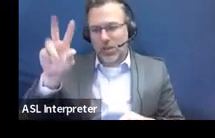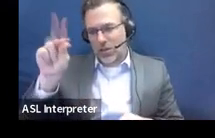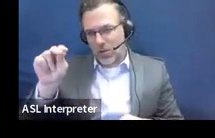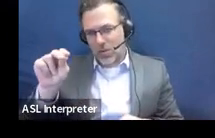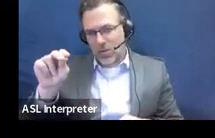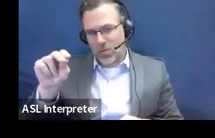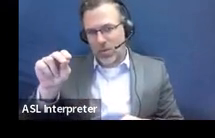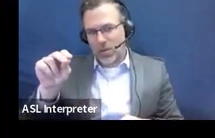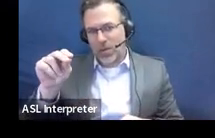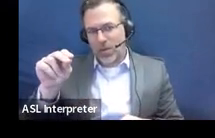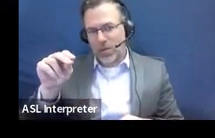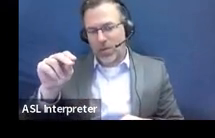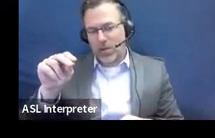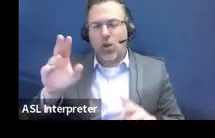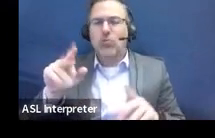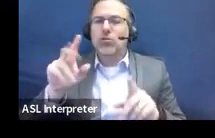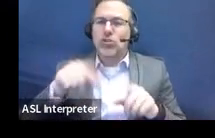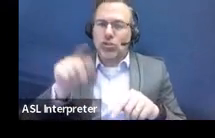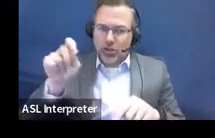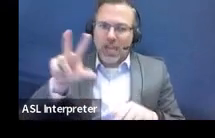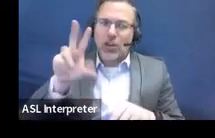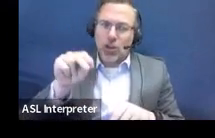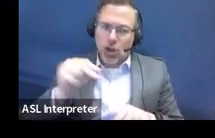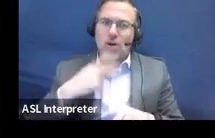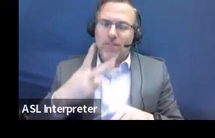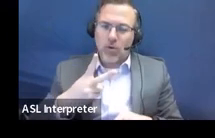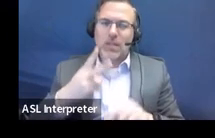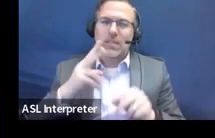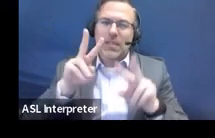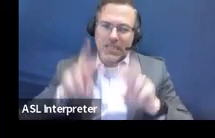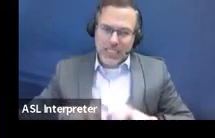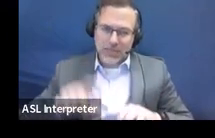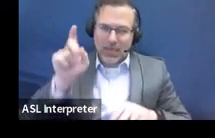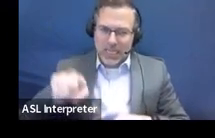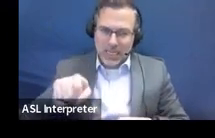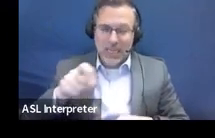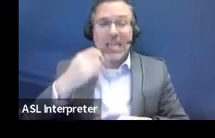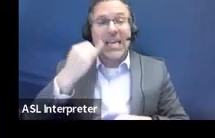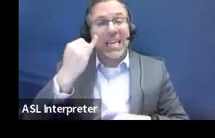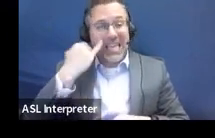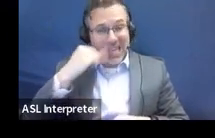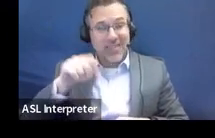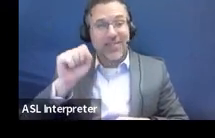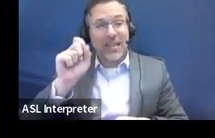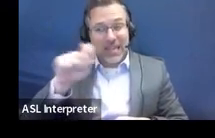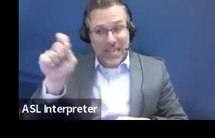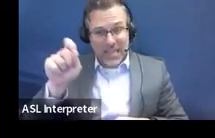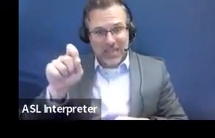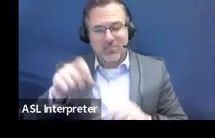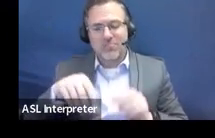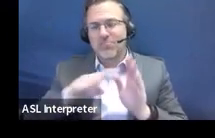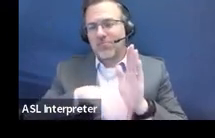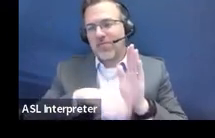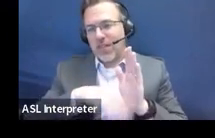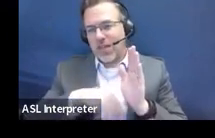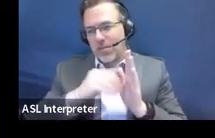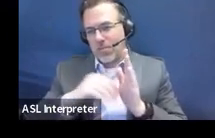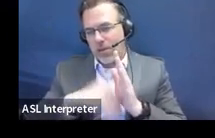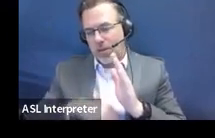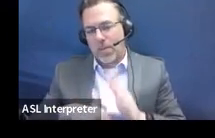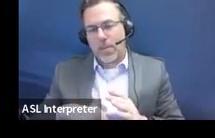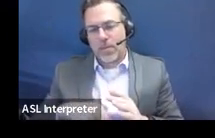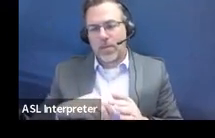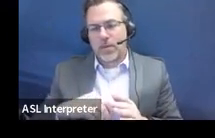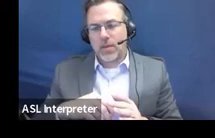to be done here. If there was a voice assessment completed, you would fill out that bottom grid. And then